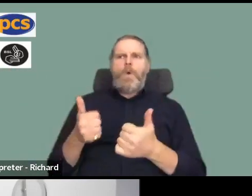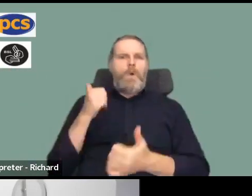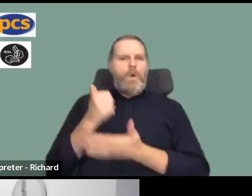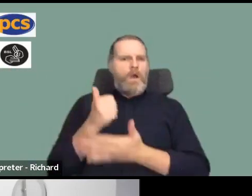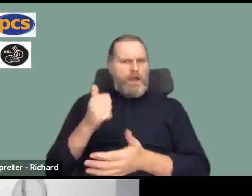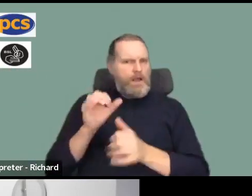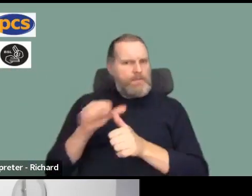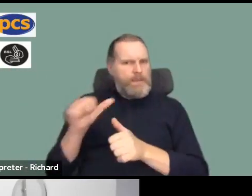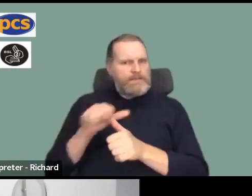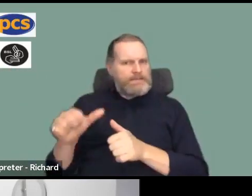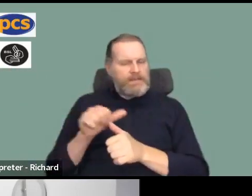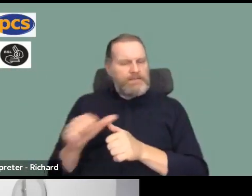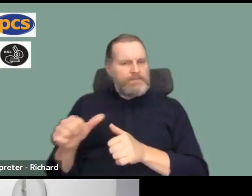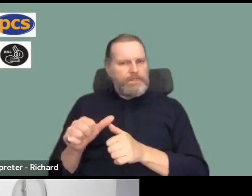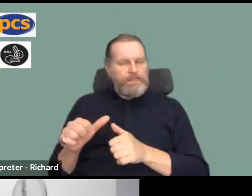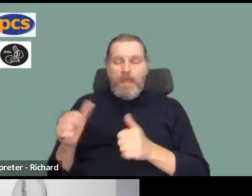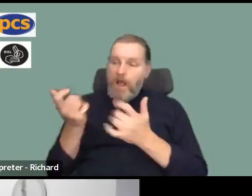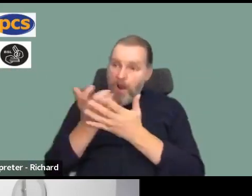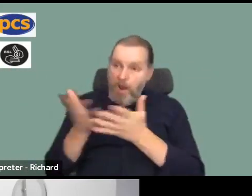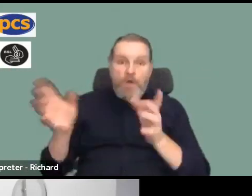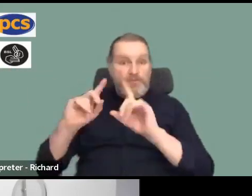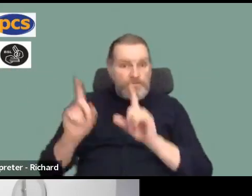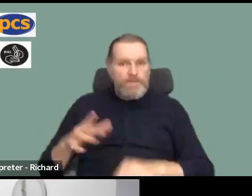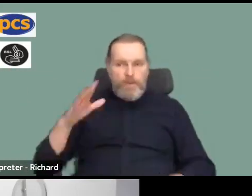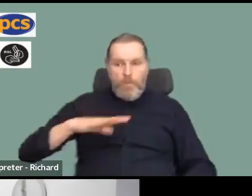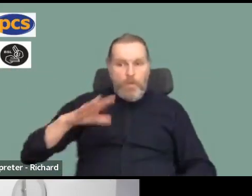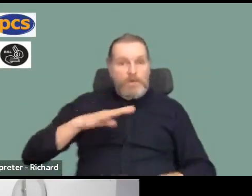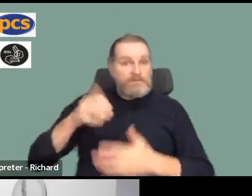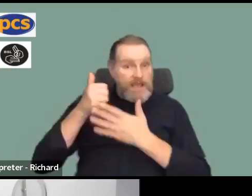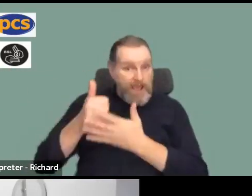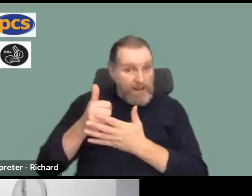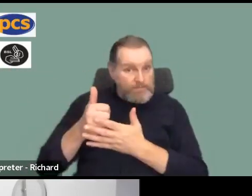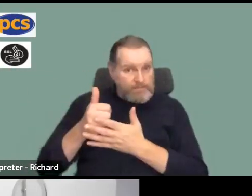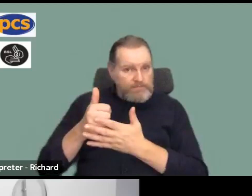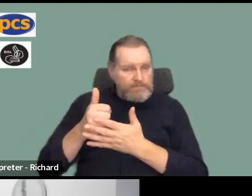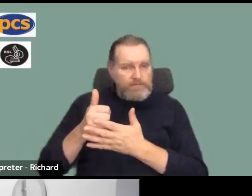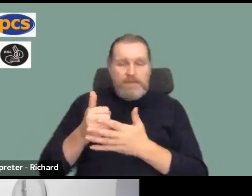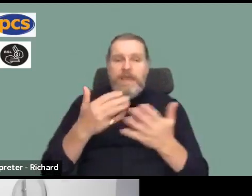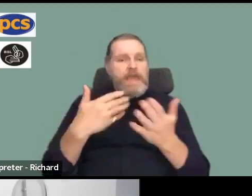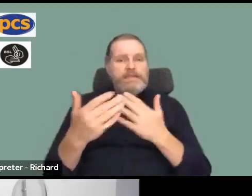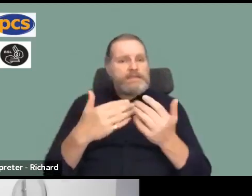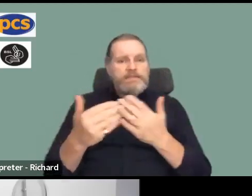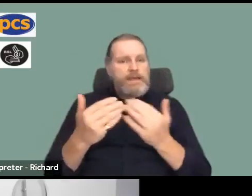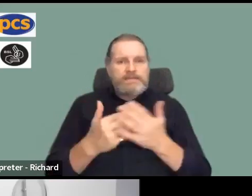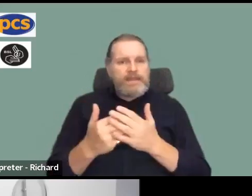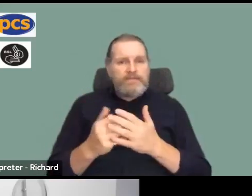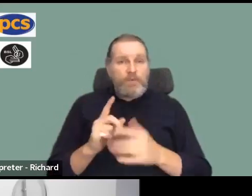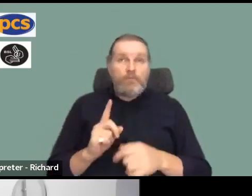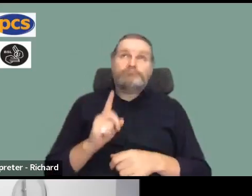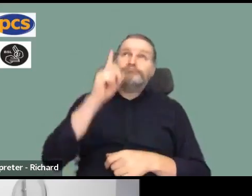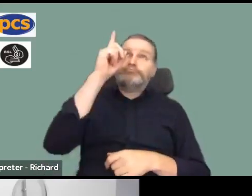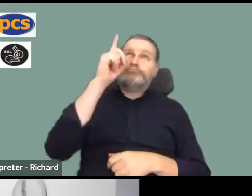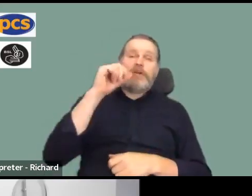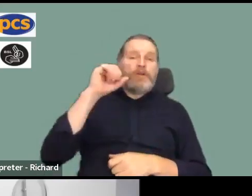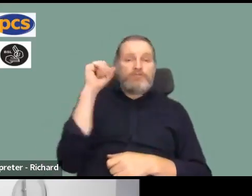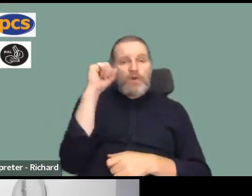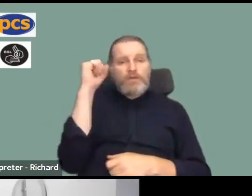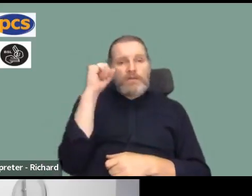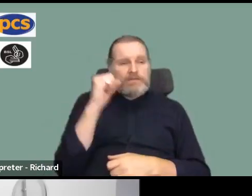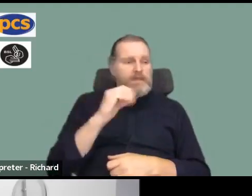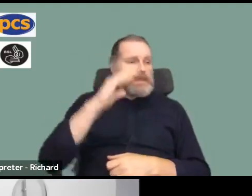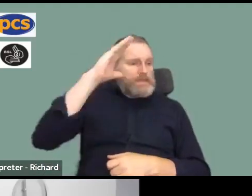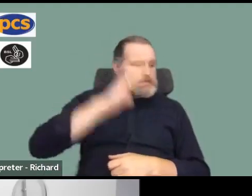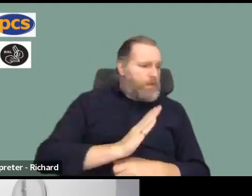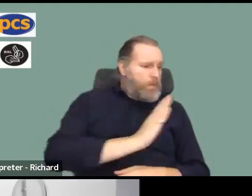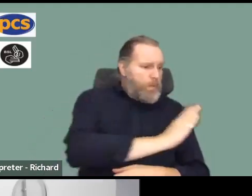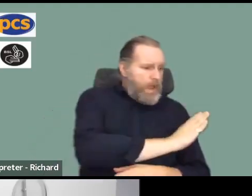people will be probably wanting to help and we've just got to try and do whatever we can and whether you are in you know the tip of Scotland in southwest of England whether in